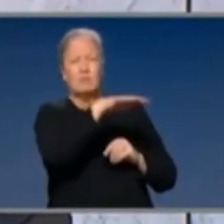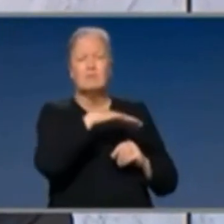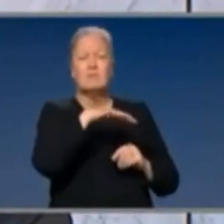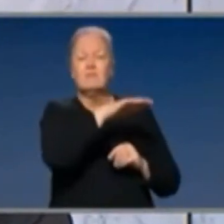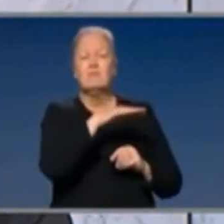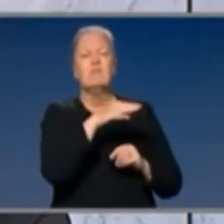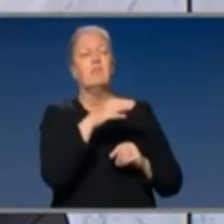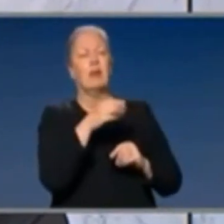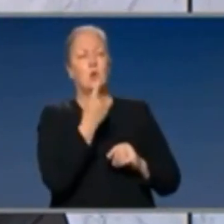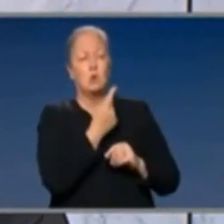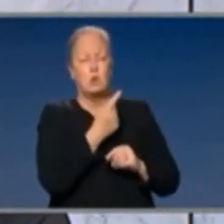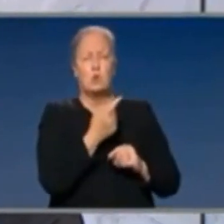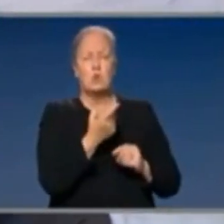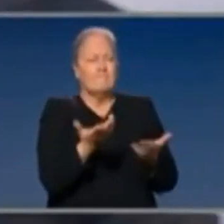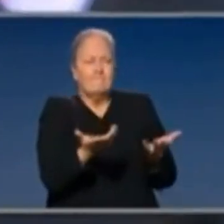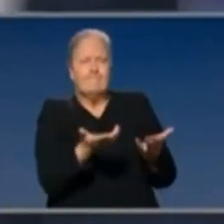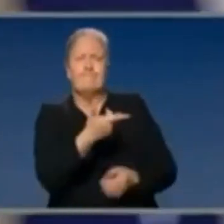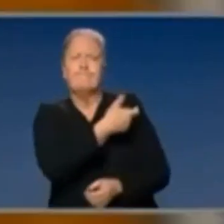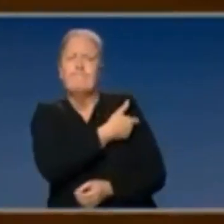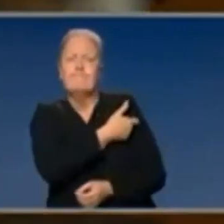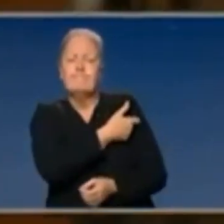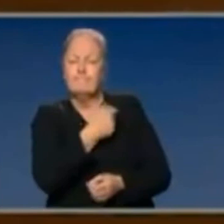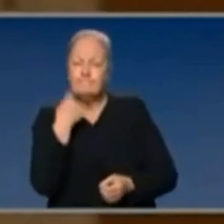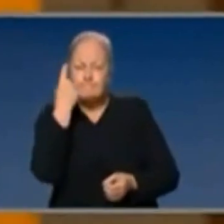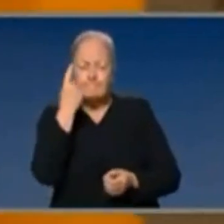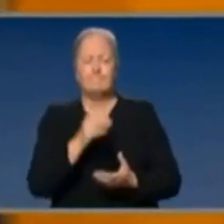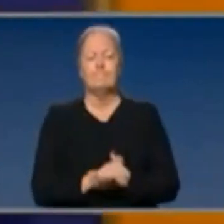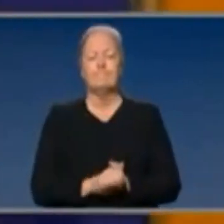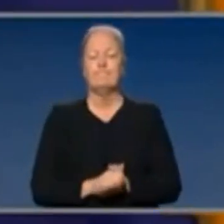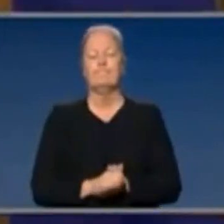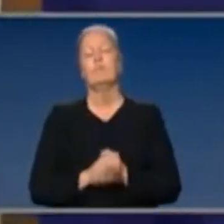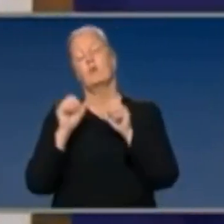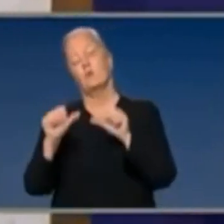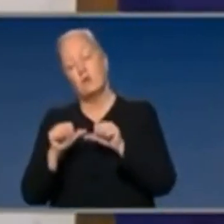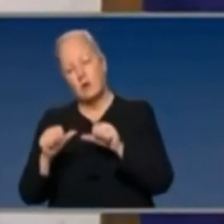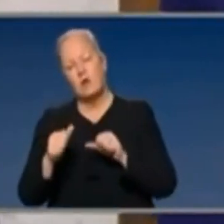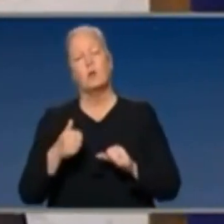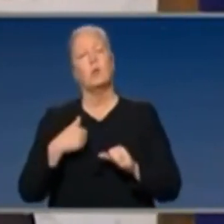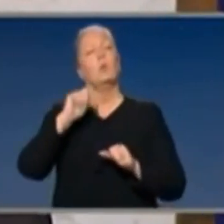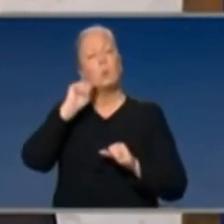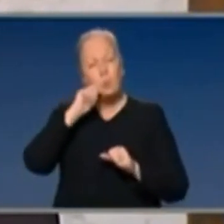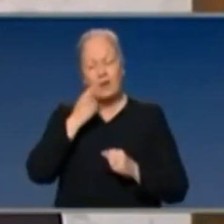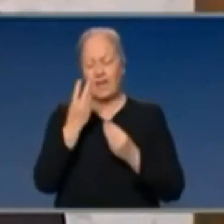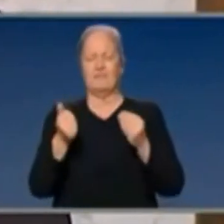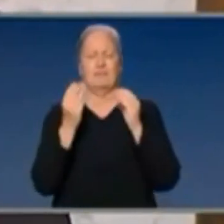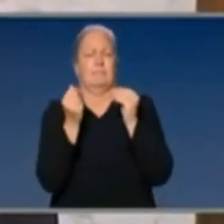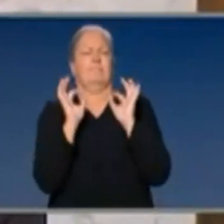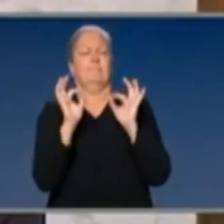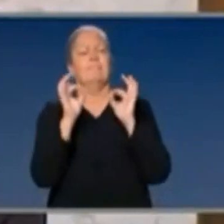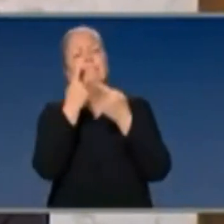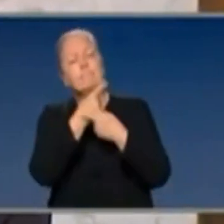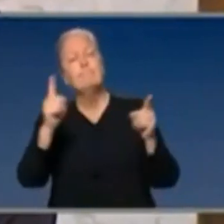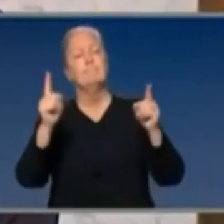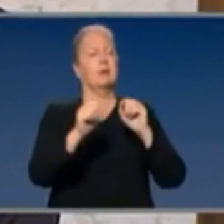these views against a vaccine? Two things. Firstly, we'll certainly be encouraging Australians through an education campaign to